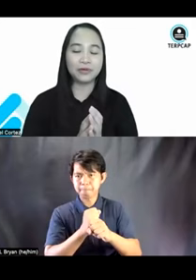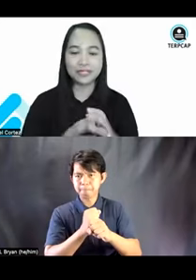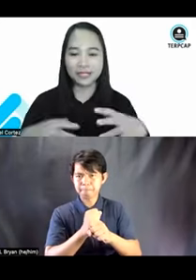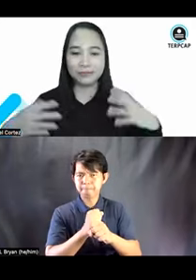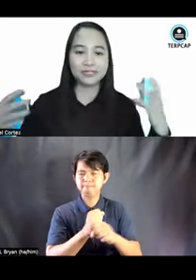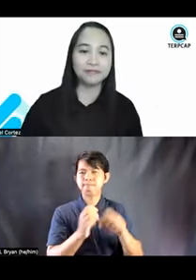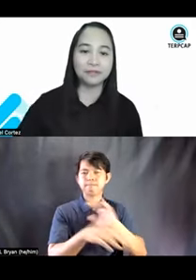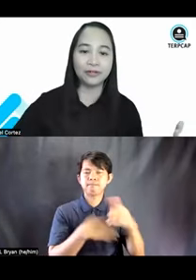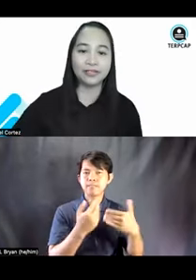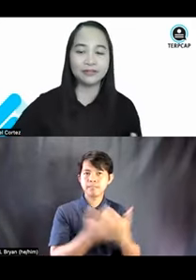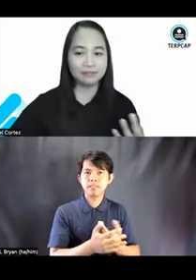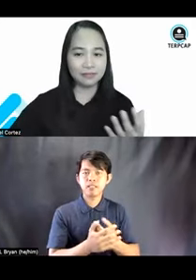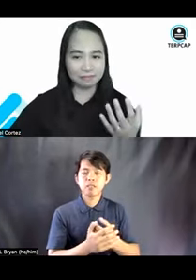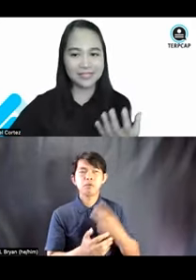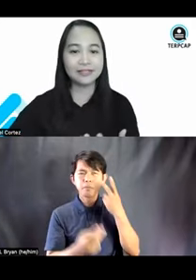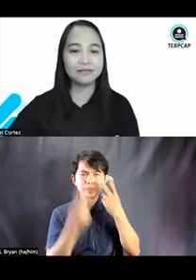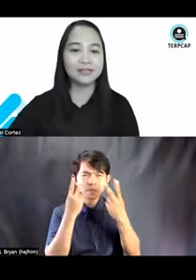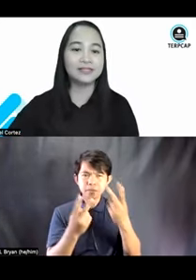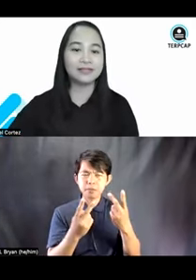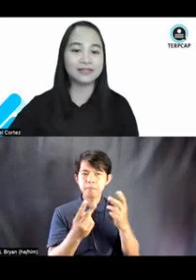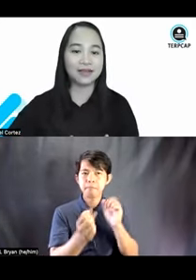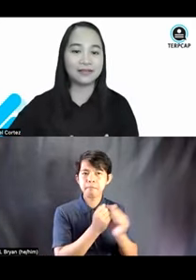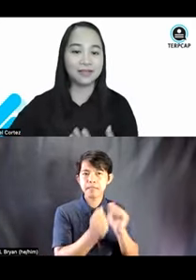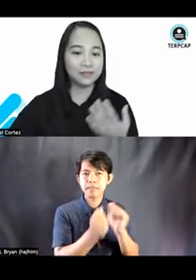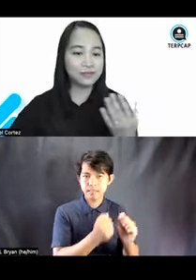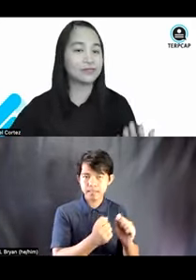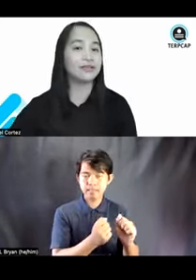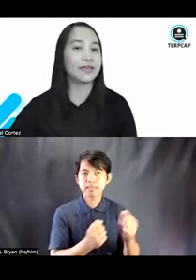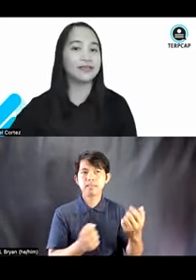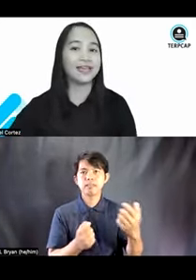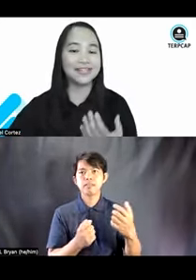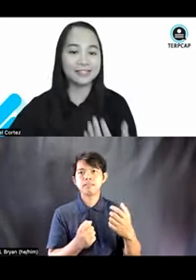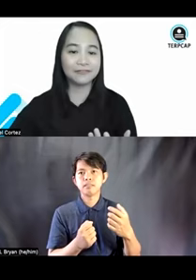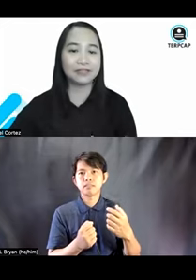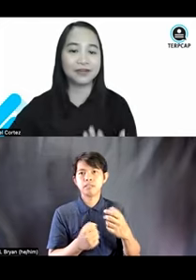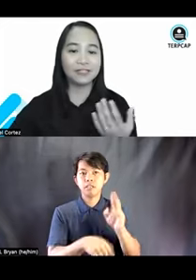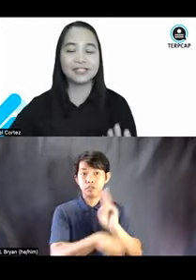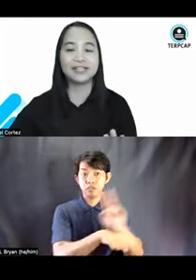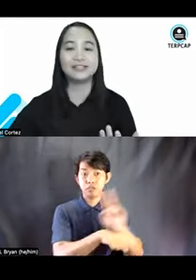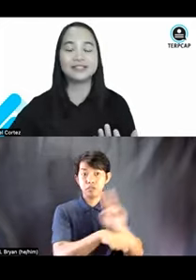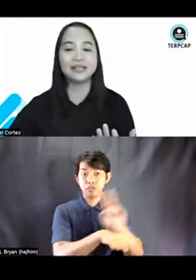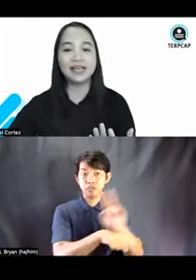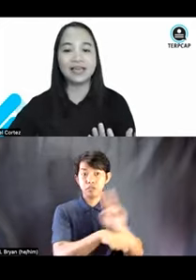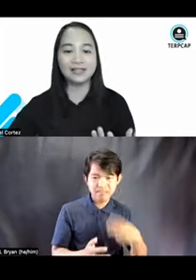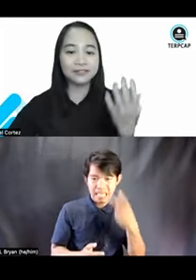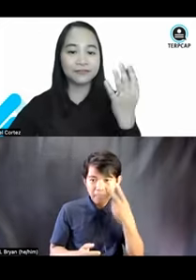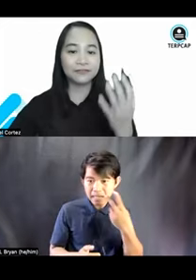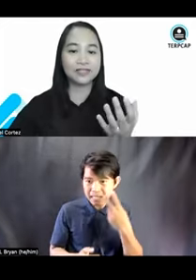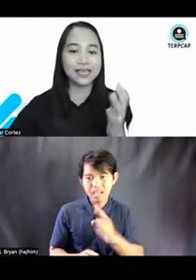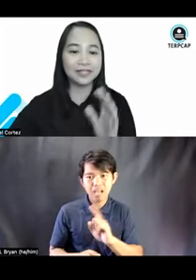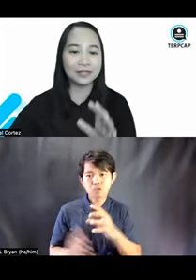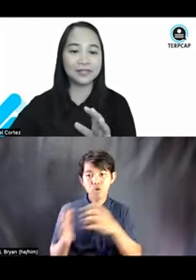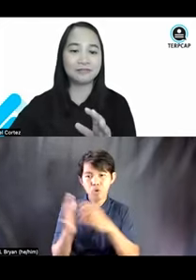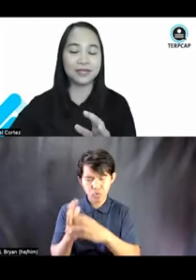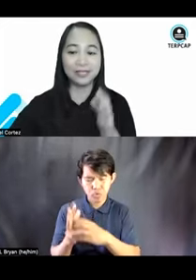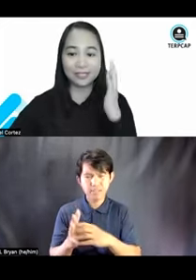when we say perceivable, it basically means that a user can identify the content and interface